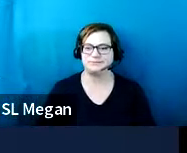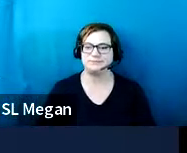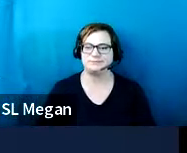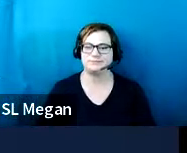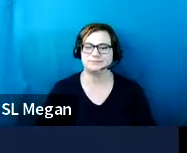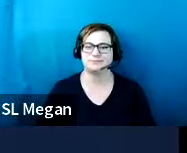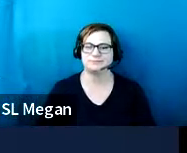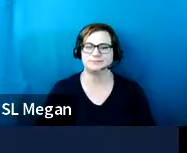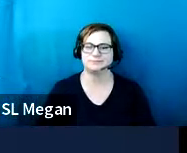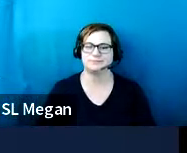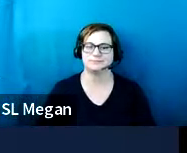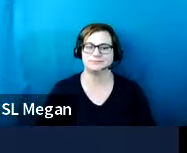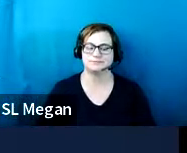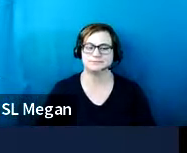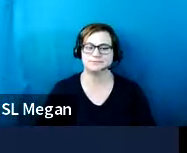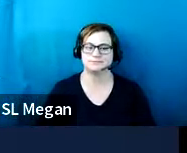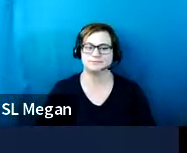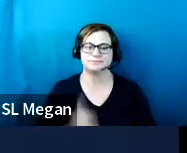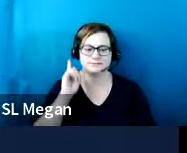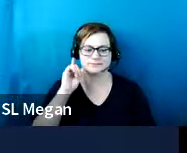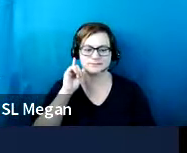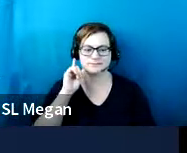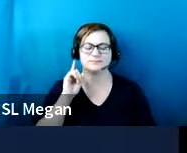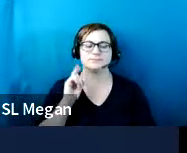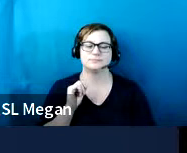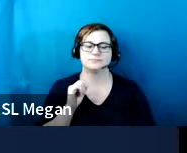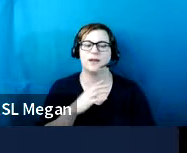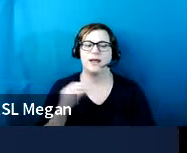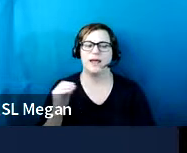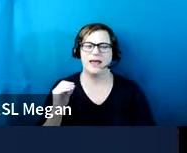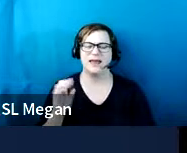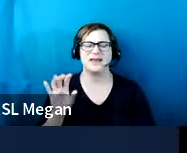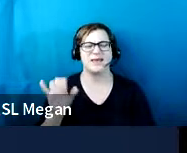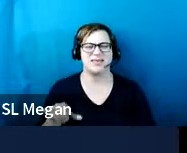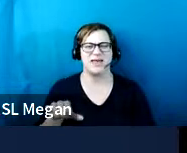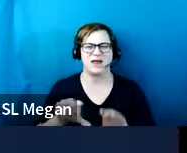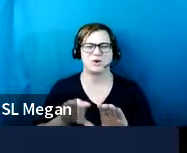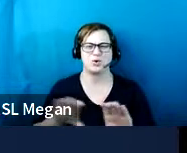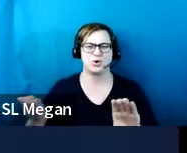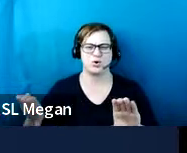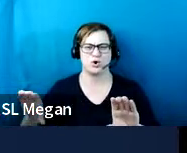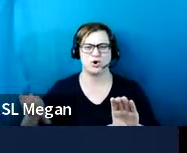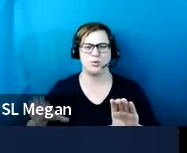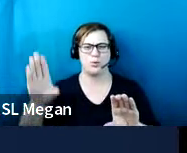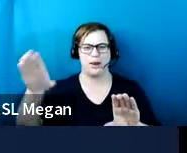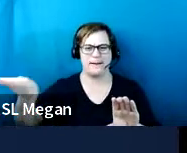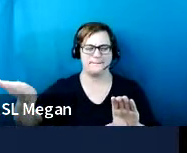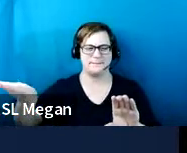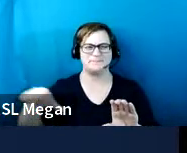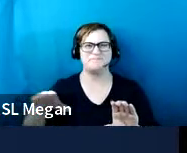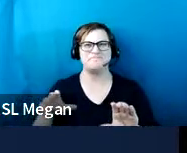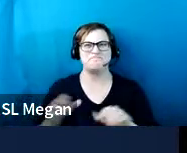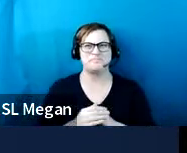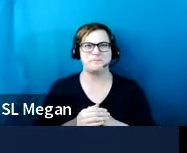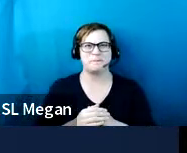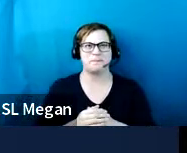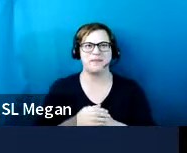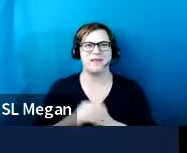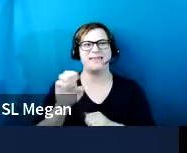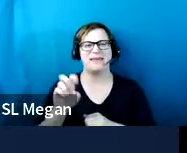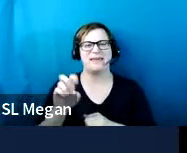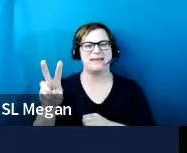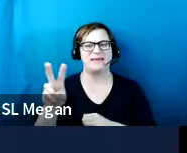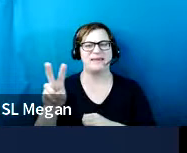and the air curb ramp doesn't, uh, because of the, the EV charging station,